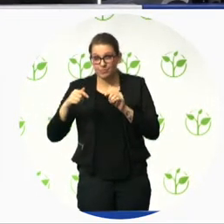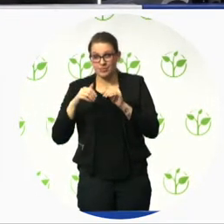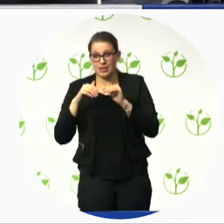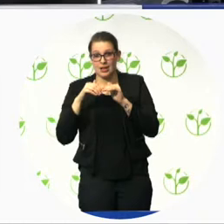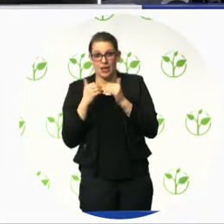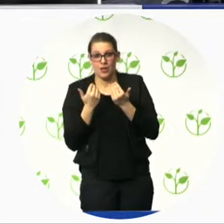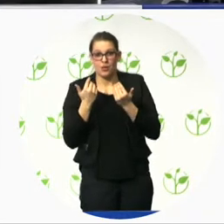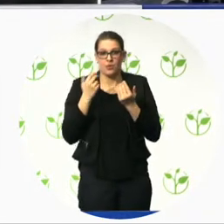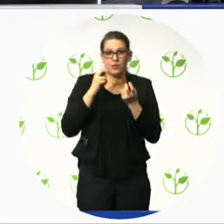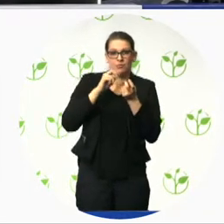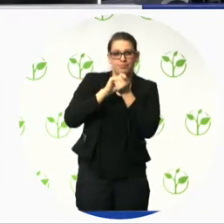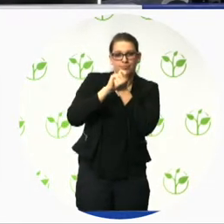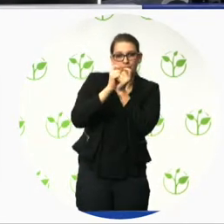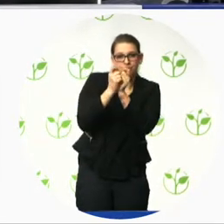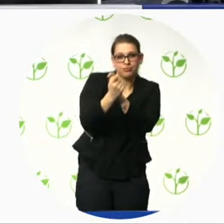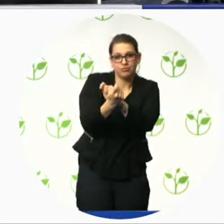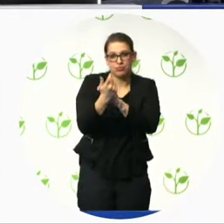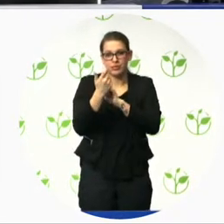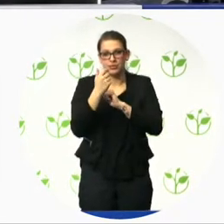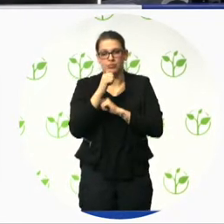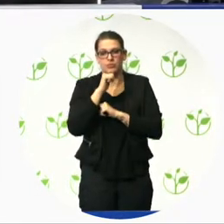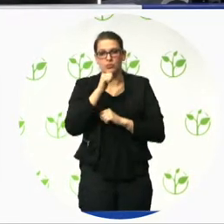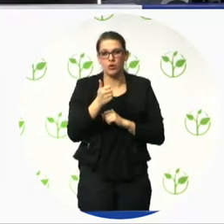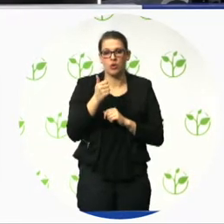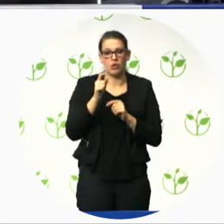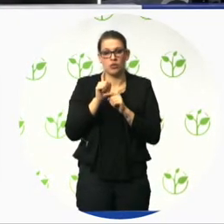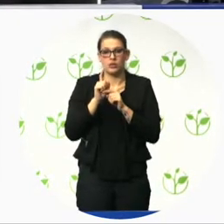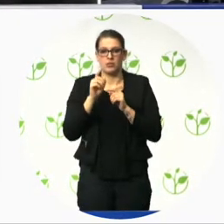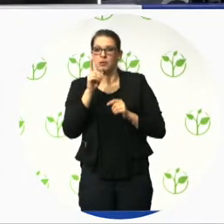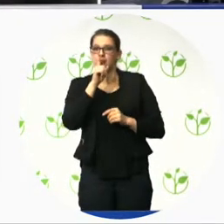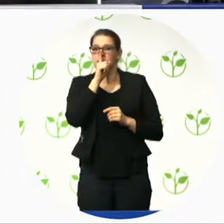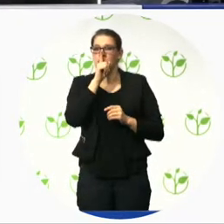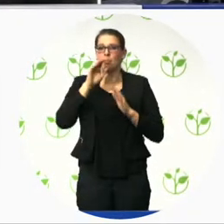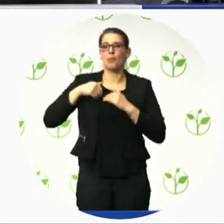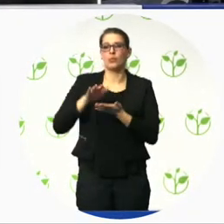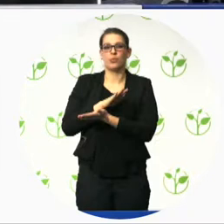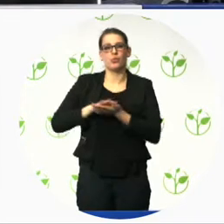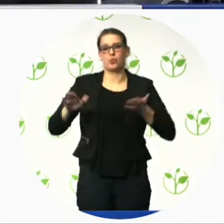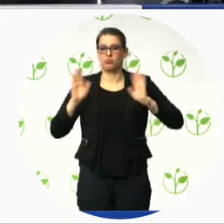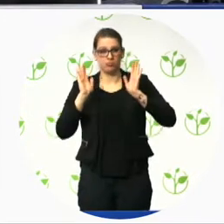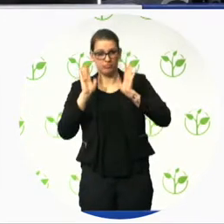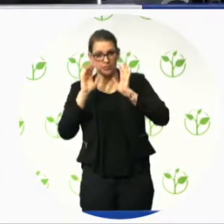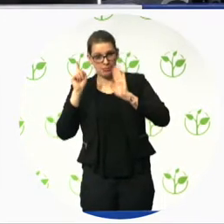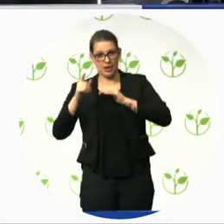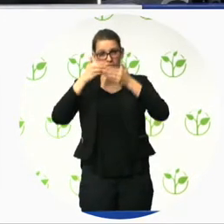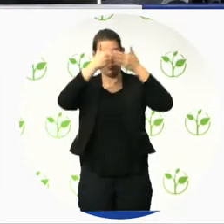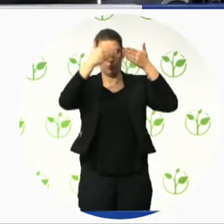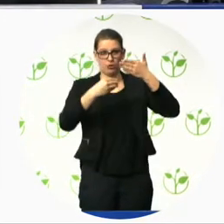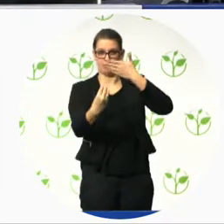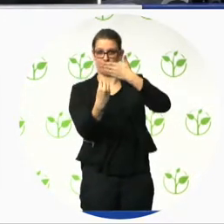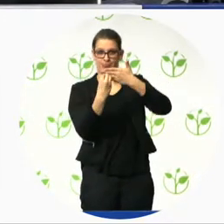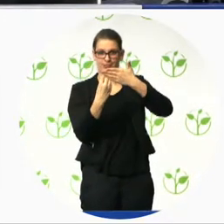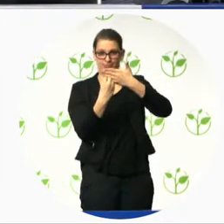It's not a secret. It's not only... And it's a JavaScript-based